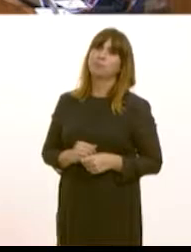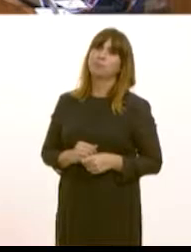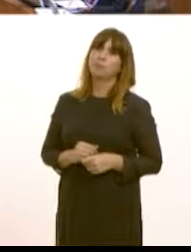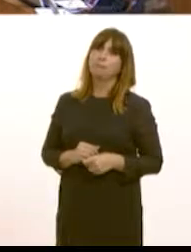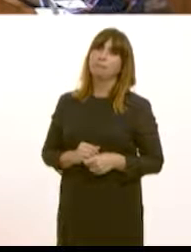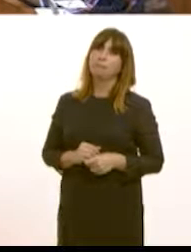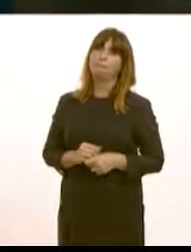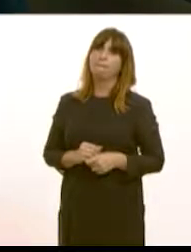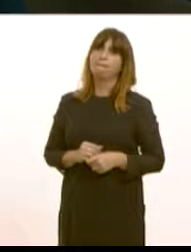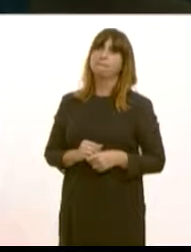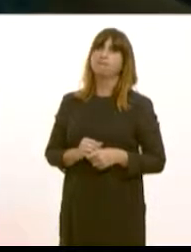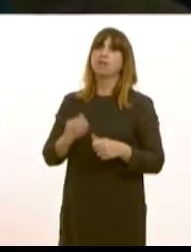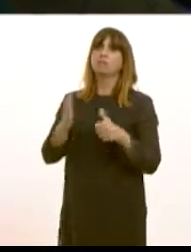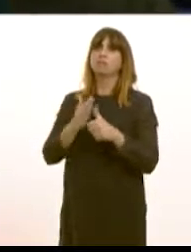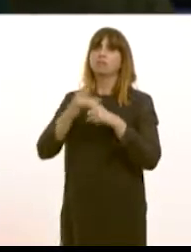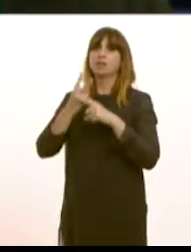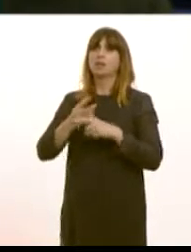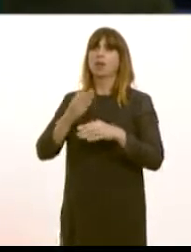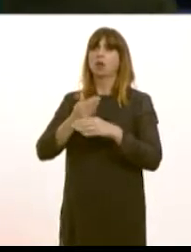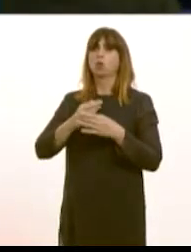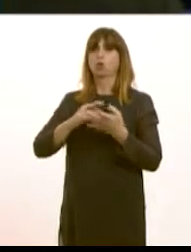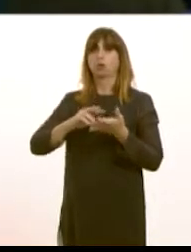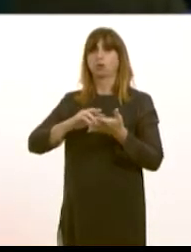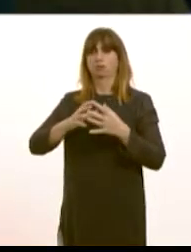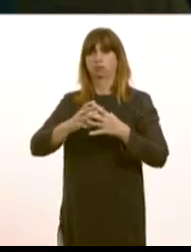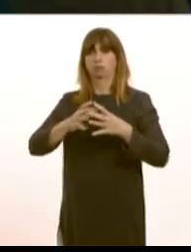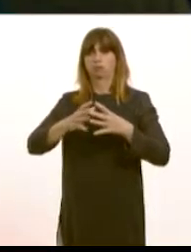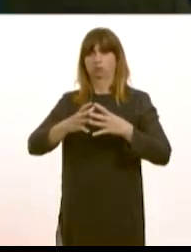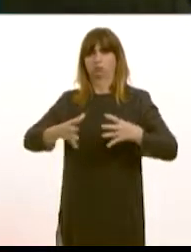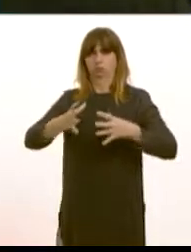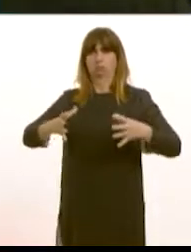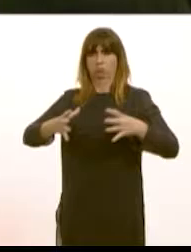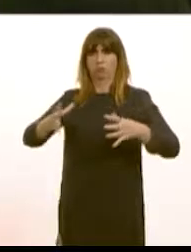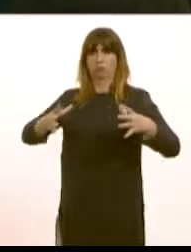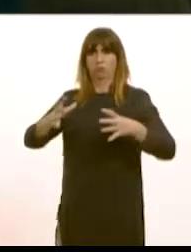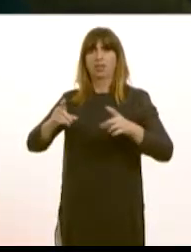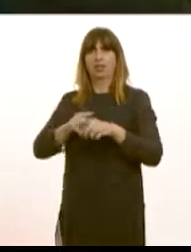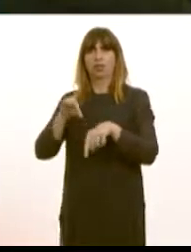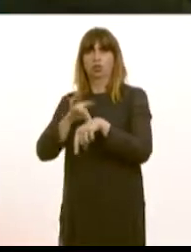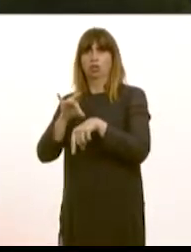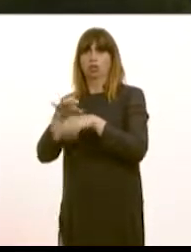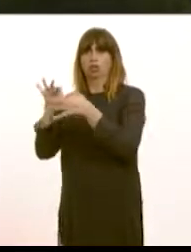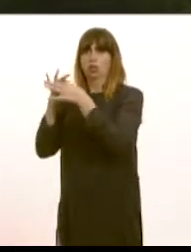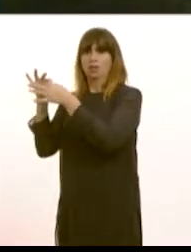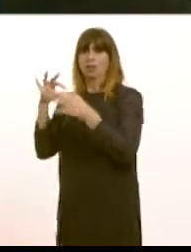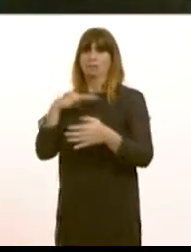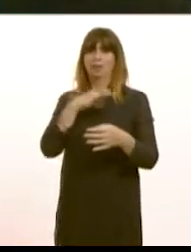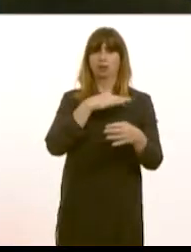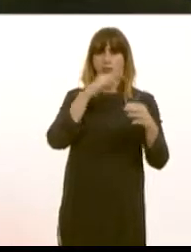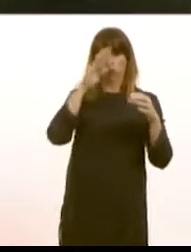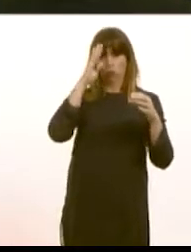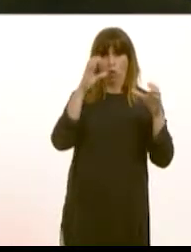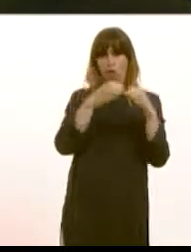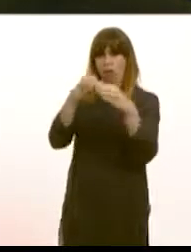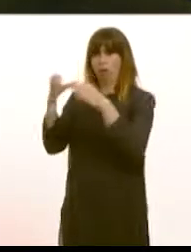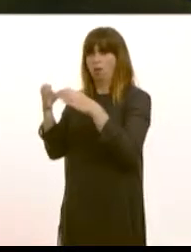Primary Care Workforce for Wales referenced the emerging role of physicians associations and our medical schools as a way of boosting the